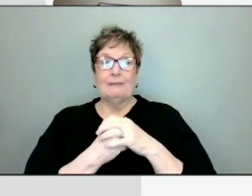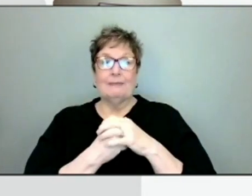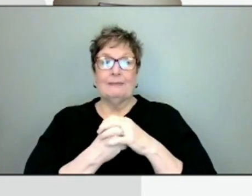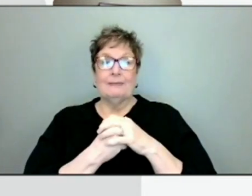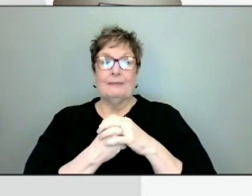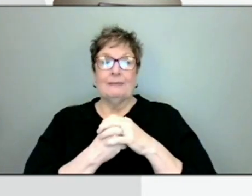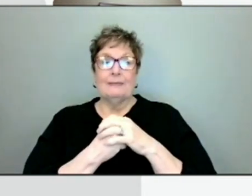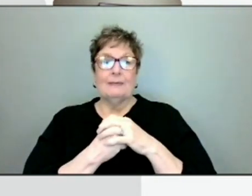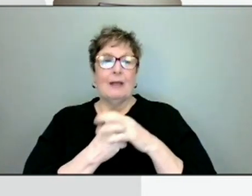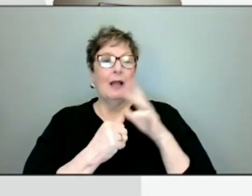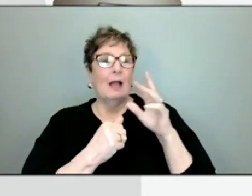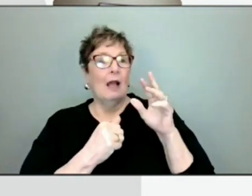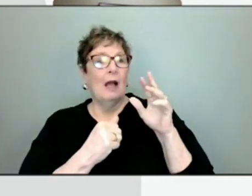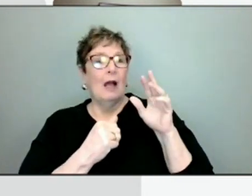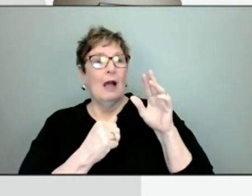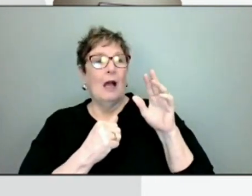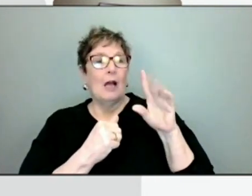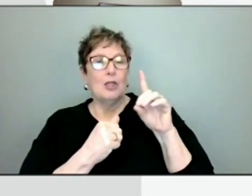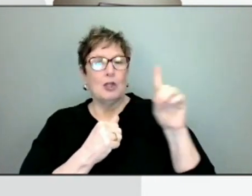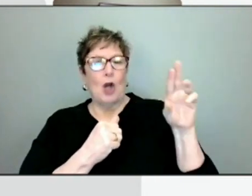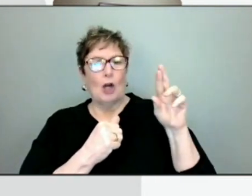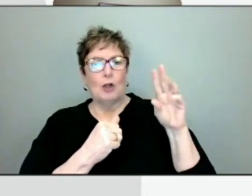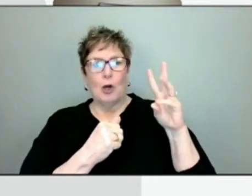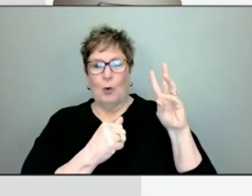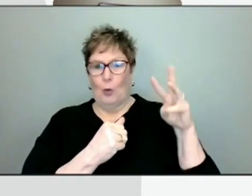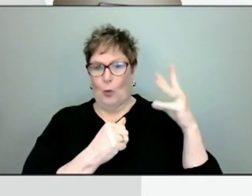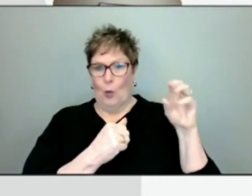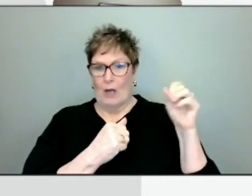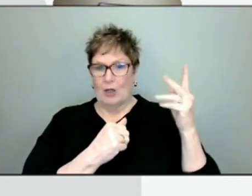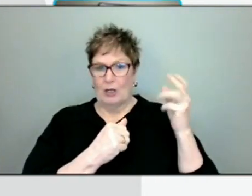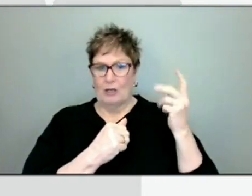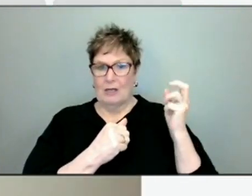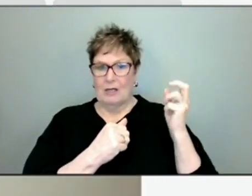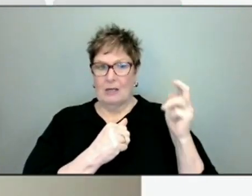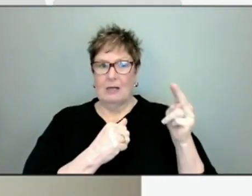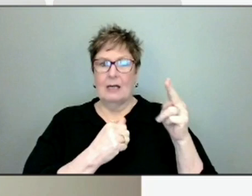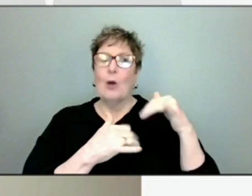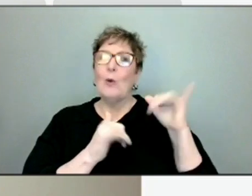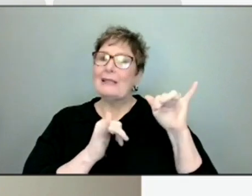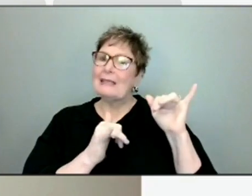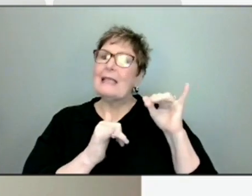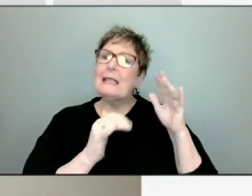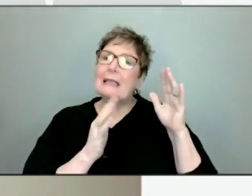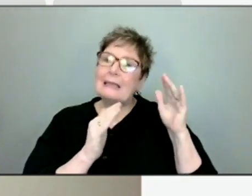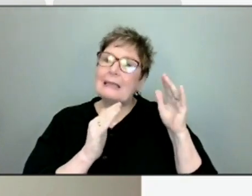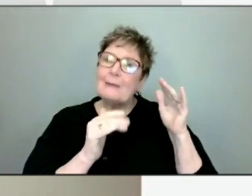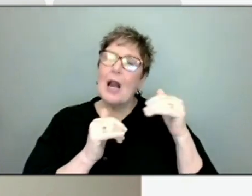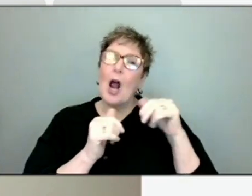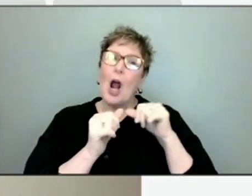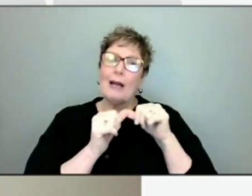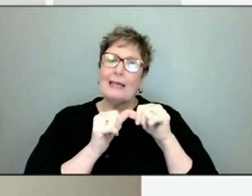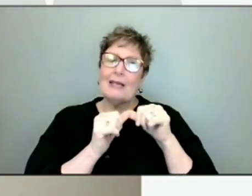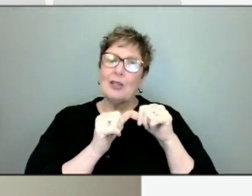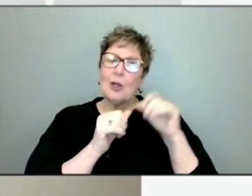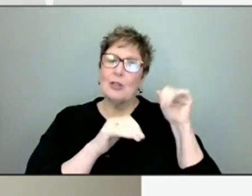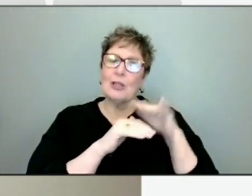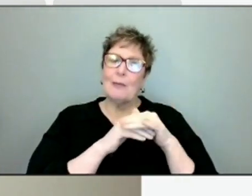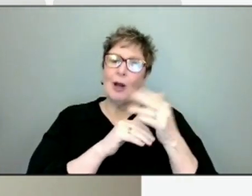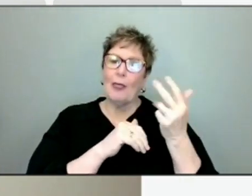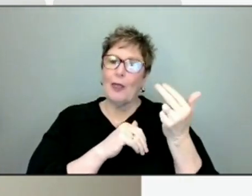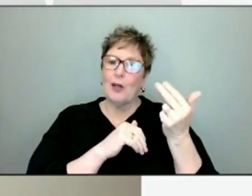Reynard, do you want to take that one? Sure. Yeah. So yeah, we are still anticipating our initial shipment will be the 13